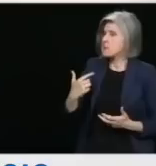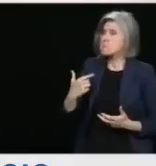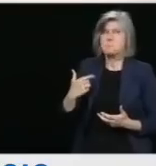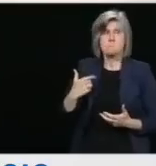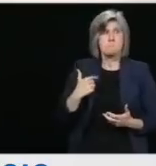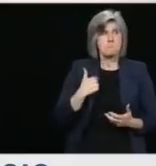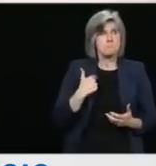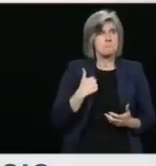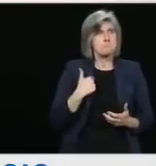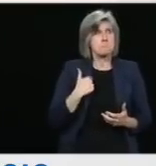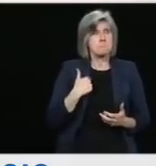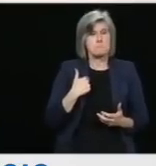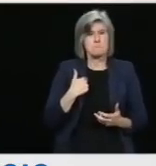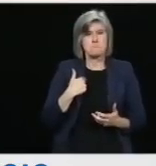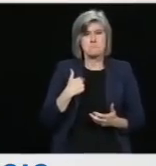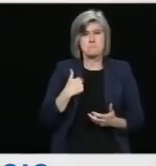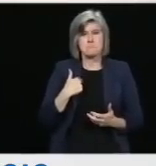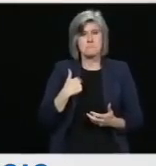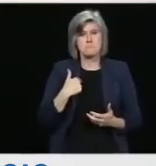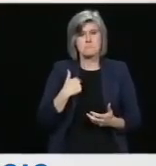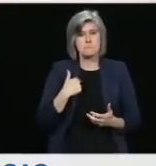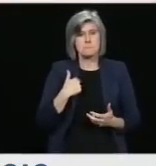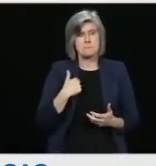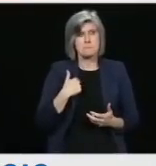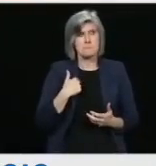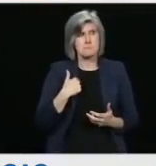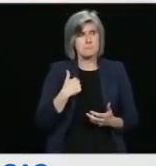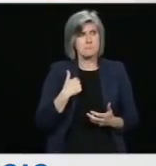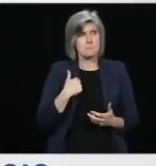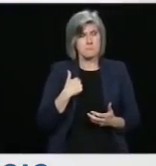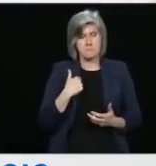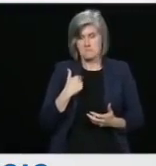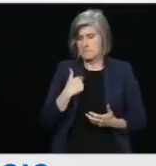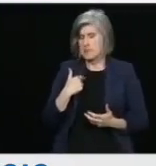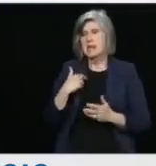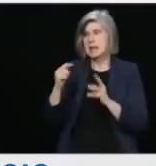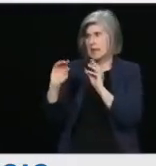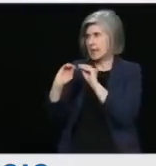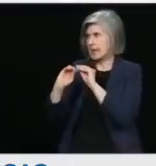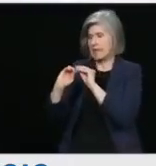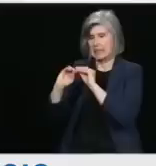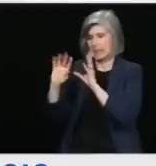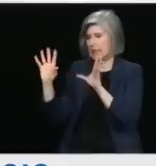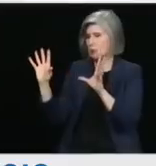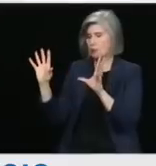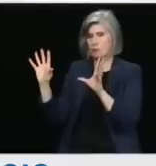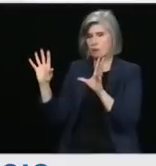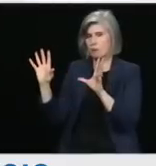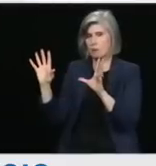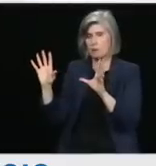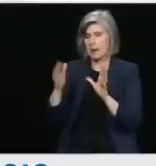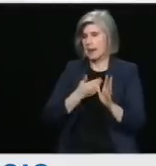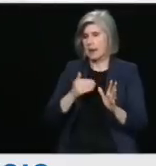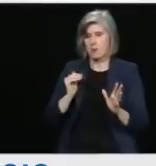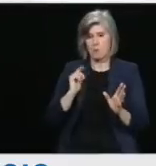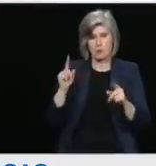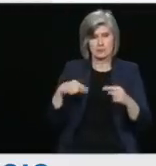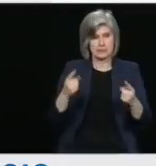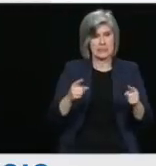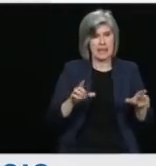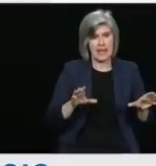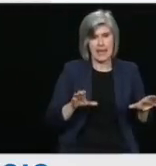I've been quite clear in my statement that the activities that we have undertaken have done been in the guise of protecting Canadians